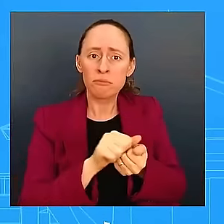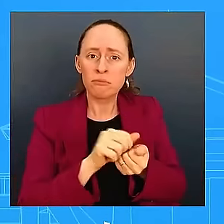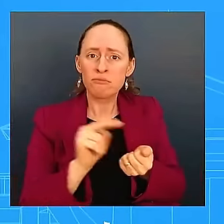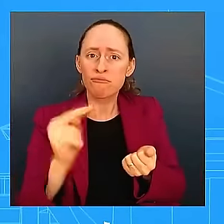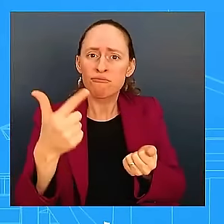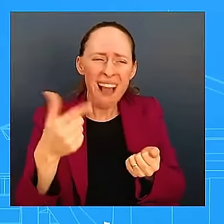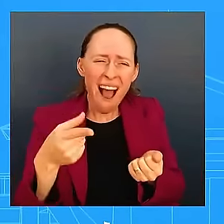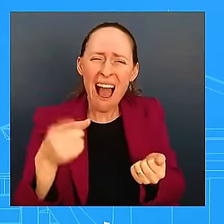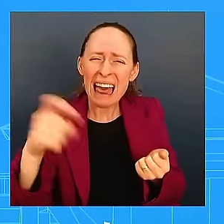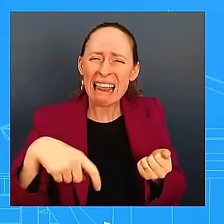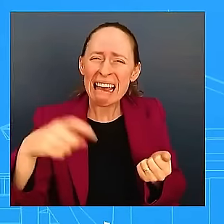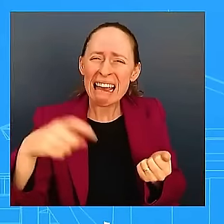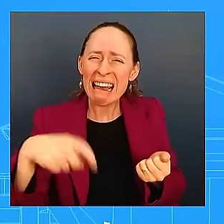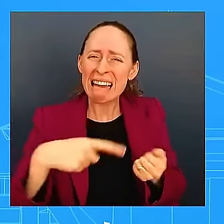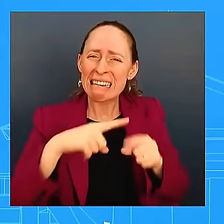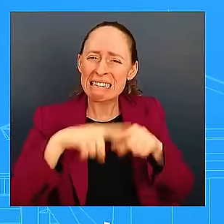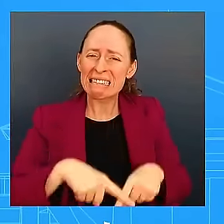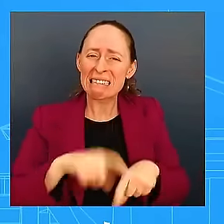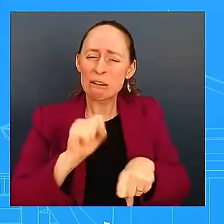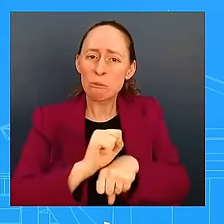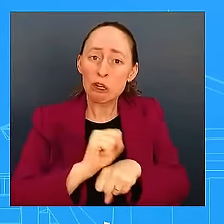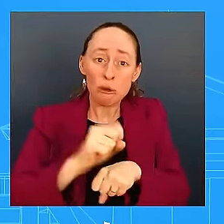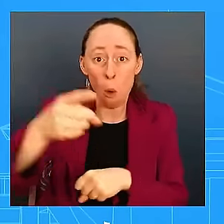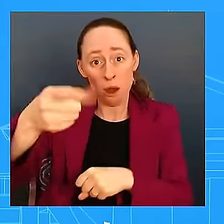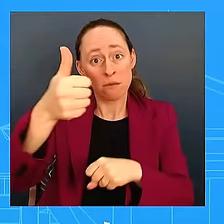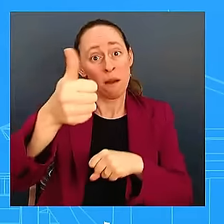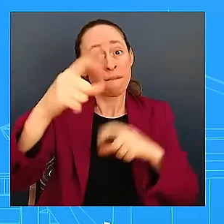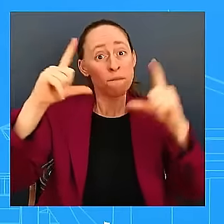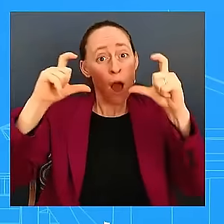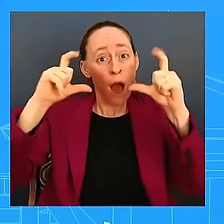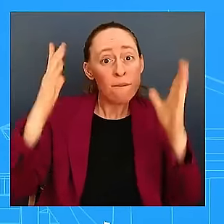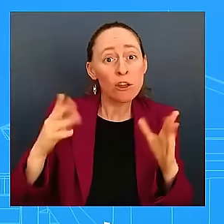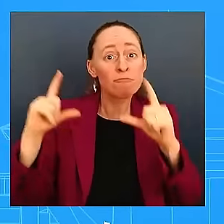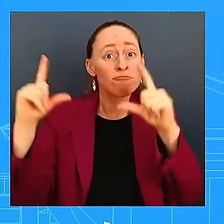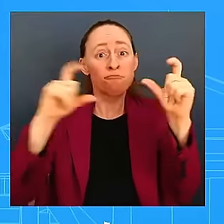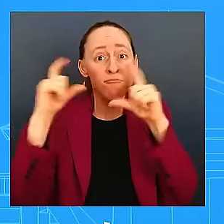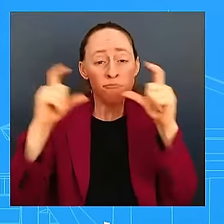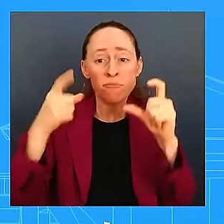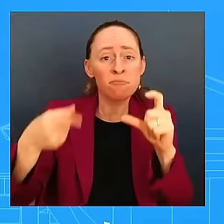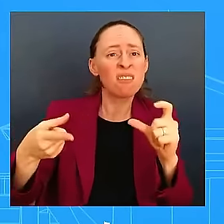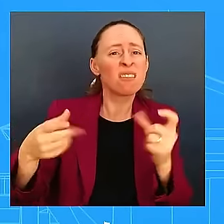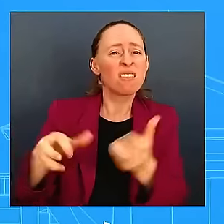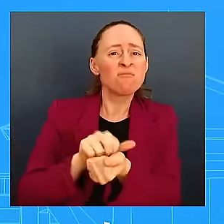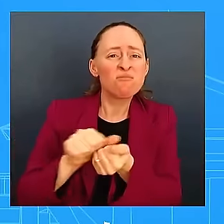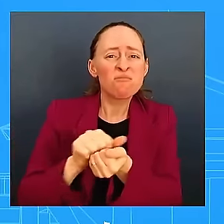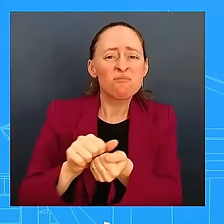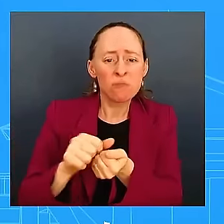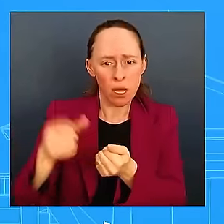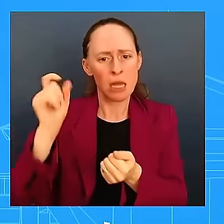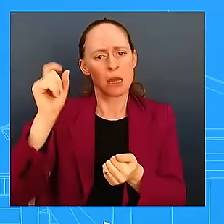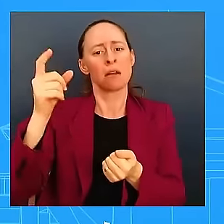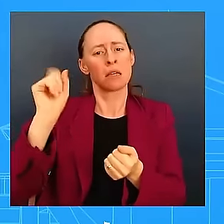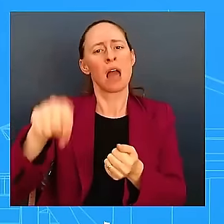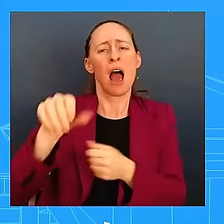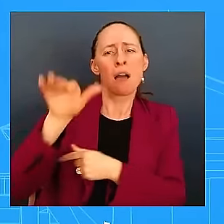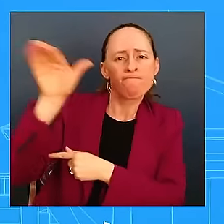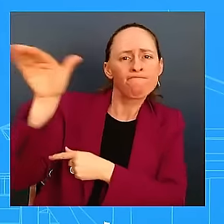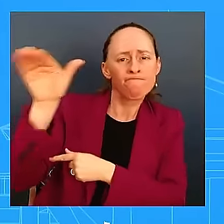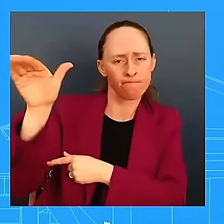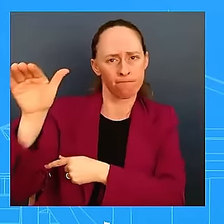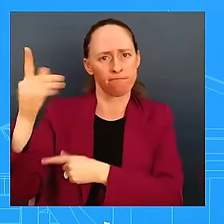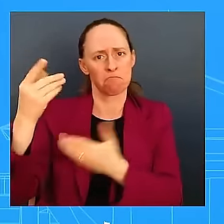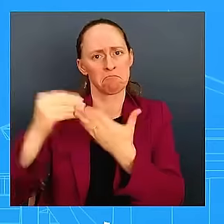cameras. So we just made that change recently in March to be able to compensate small business owners that work from home.